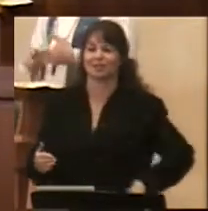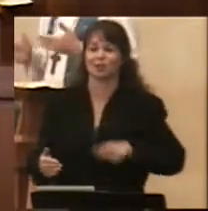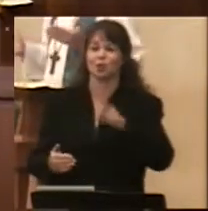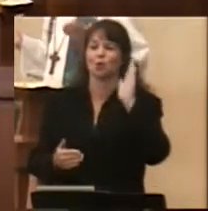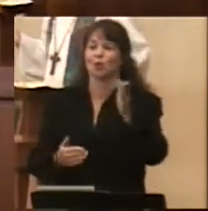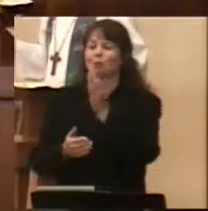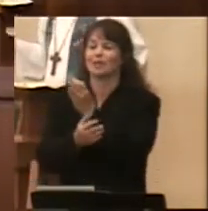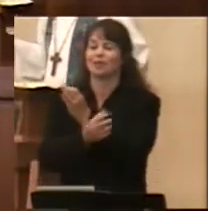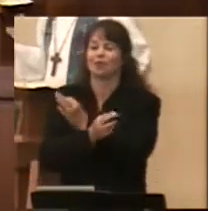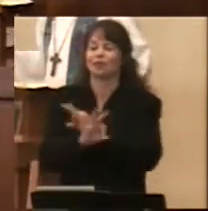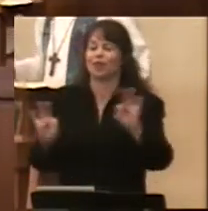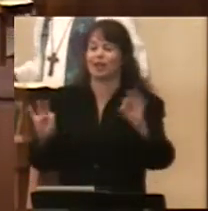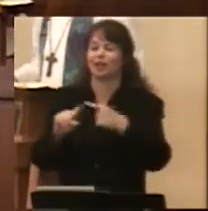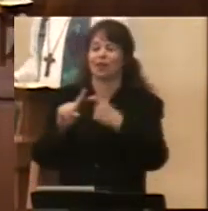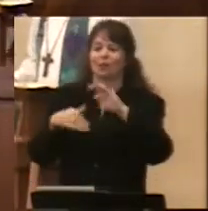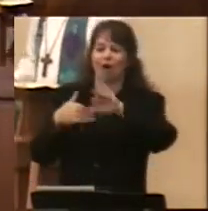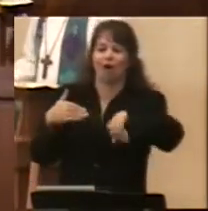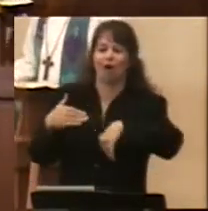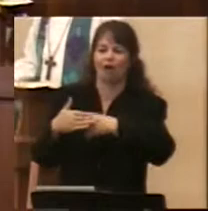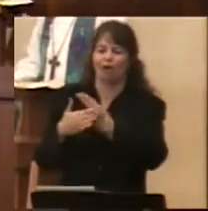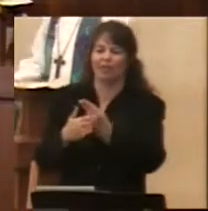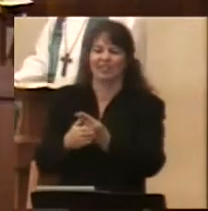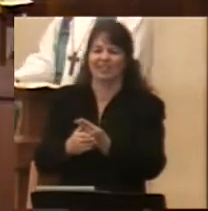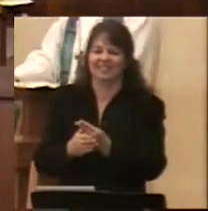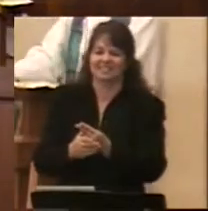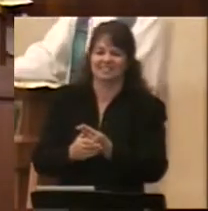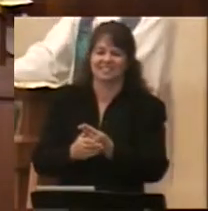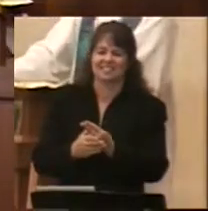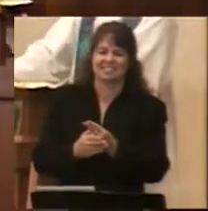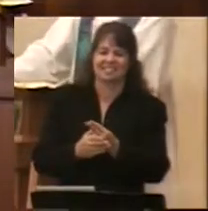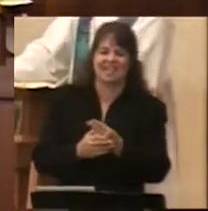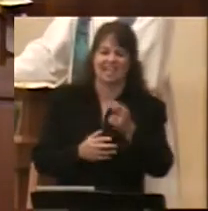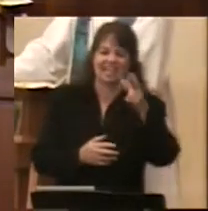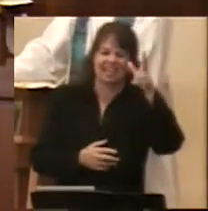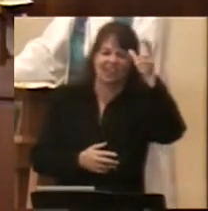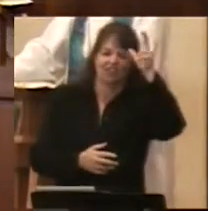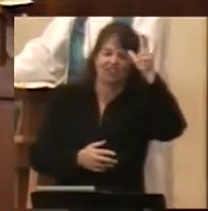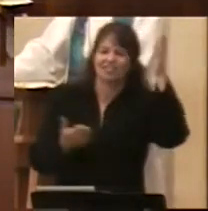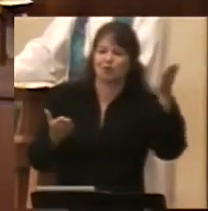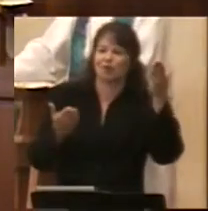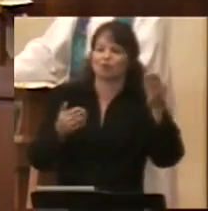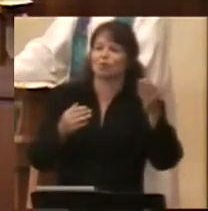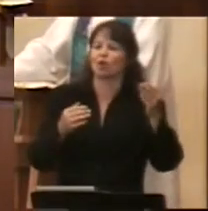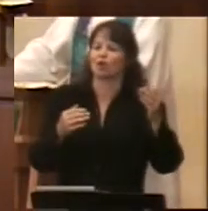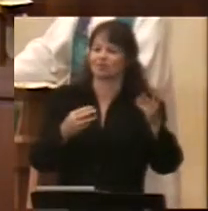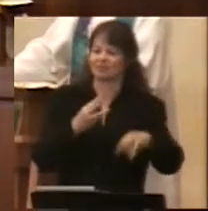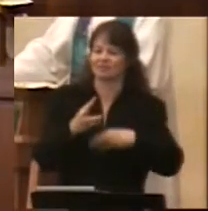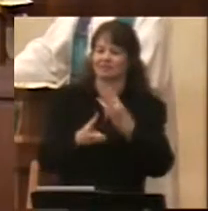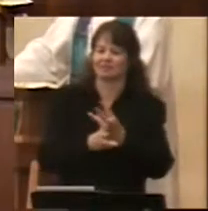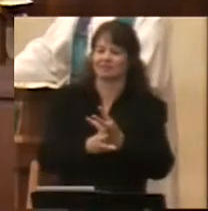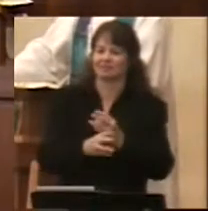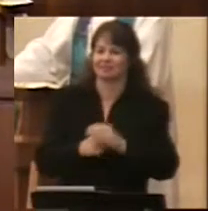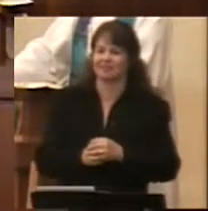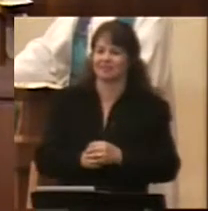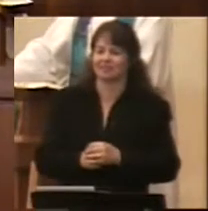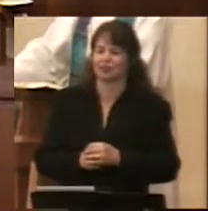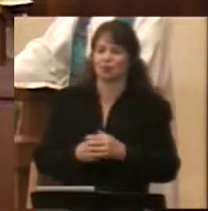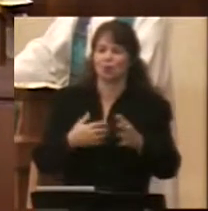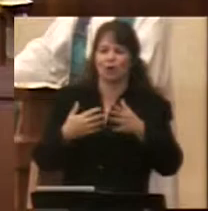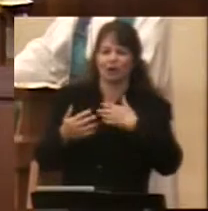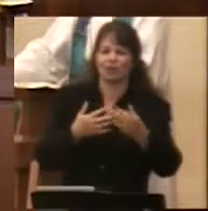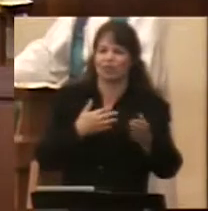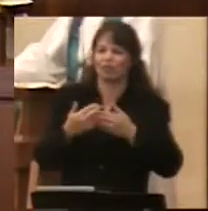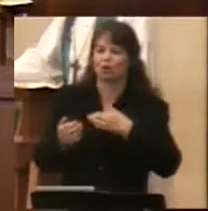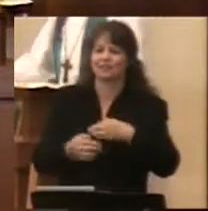from all of the vanities in this world, actually free to enter into them, whatever they look like